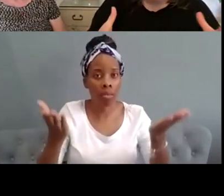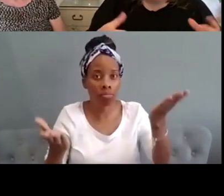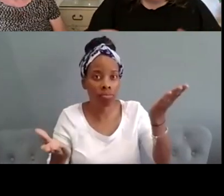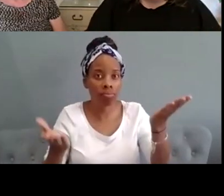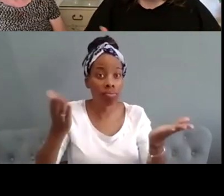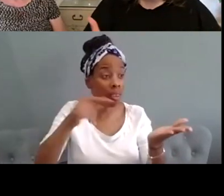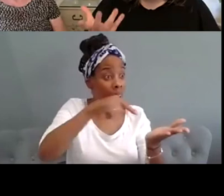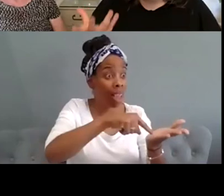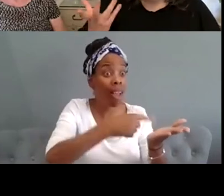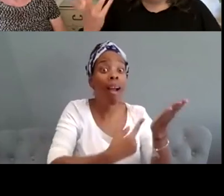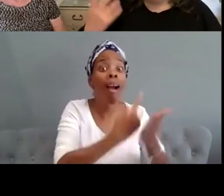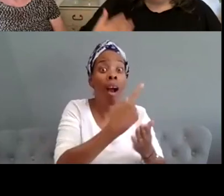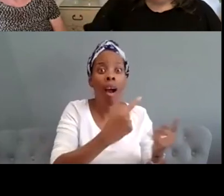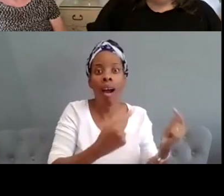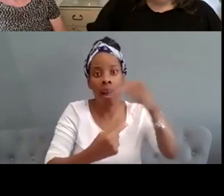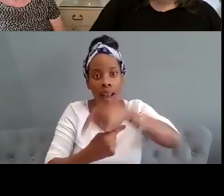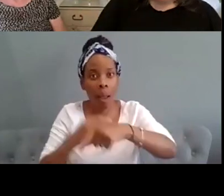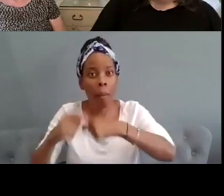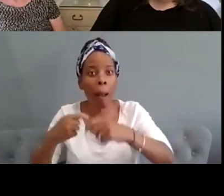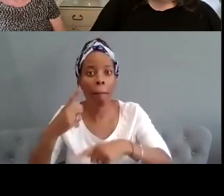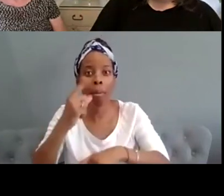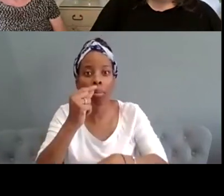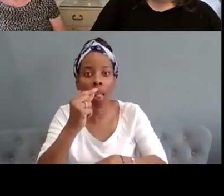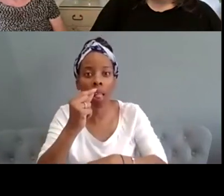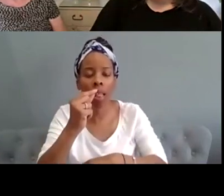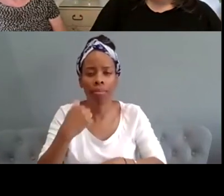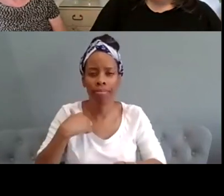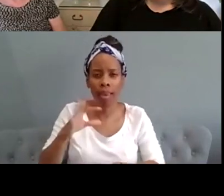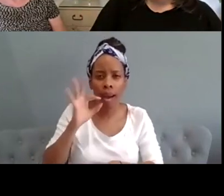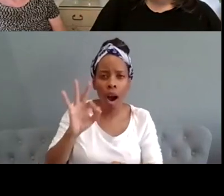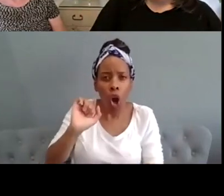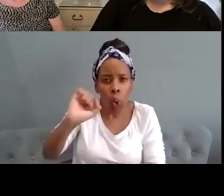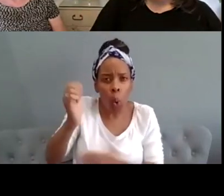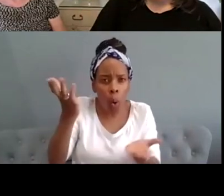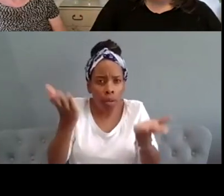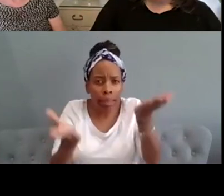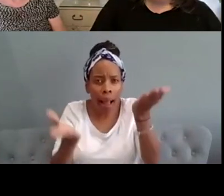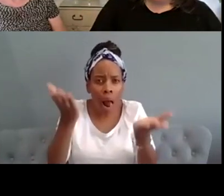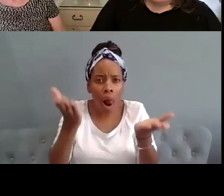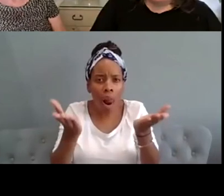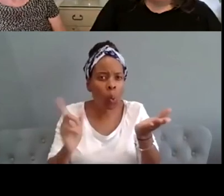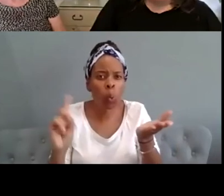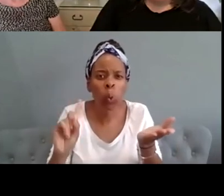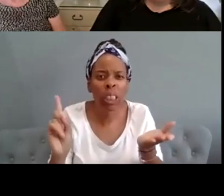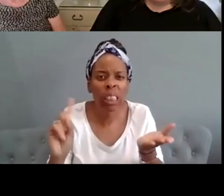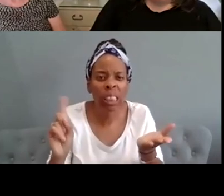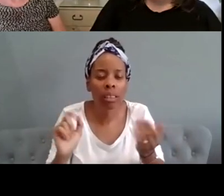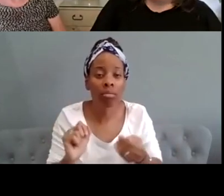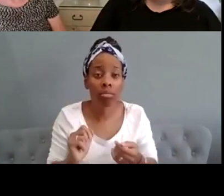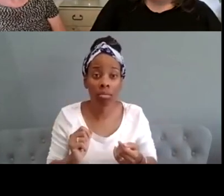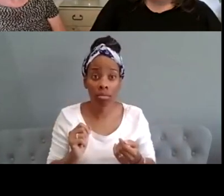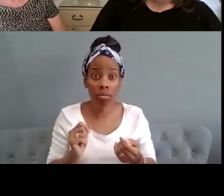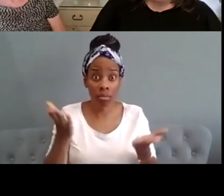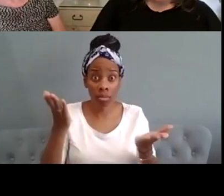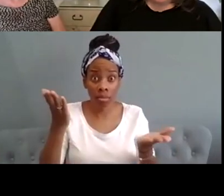and i just wanted to ask you both what's that scale look like for you both you know how how out of